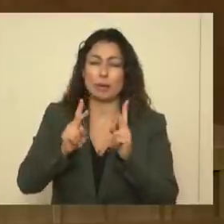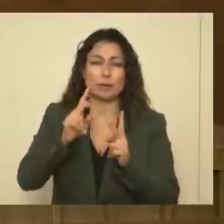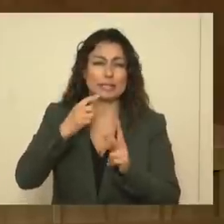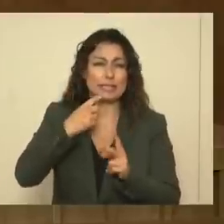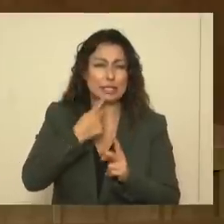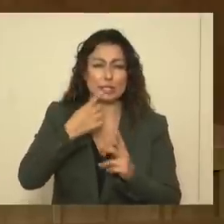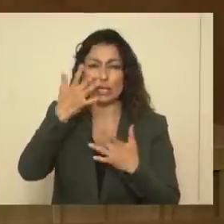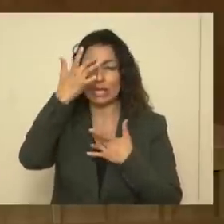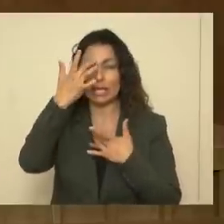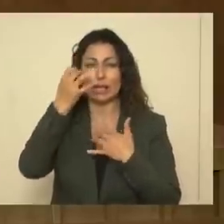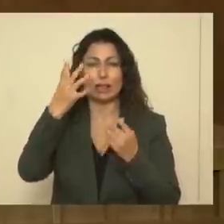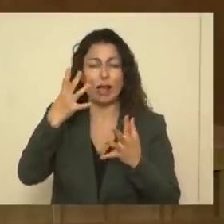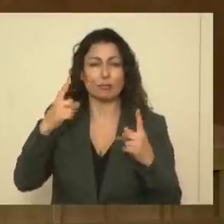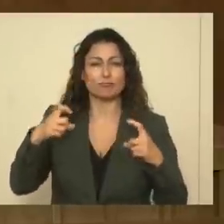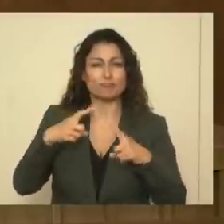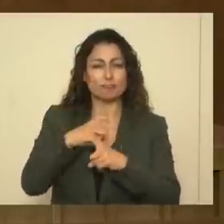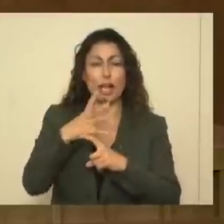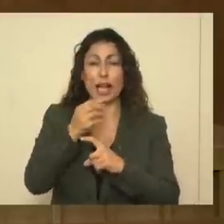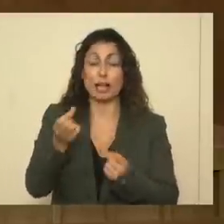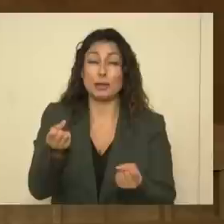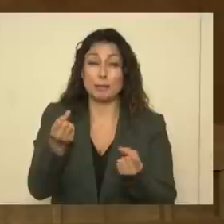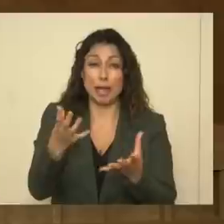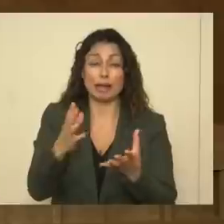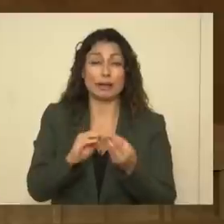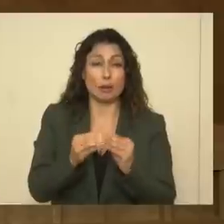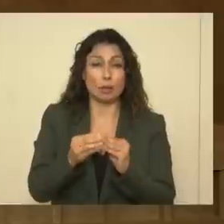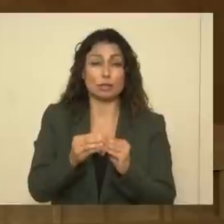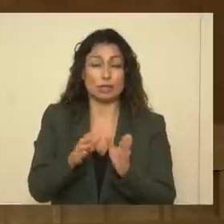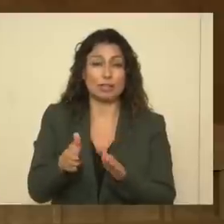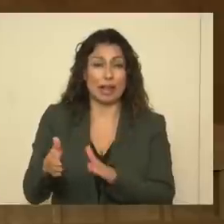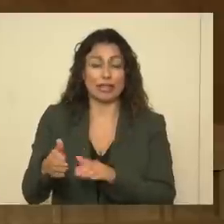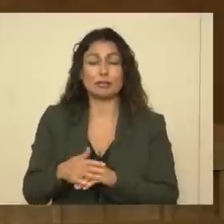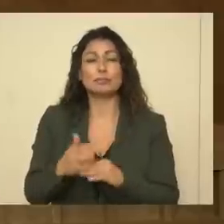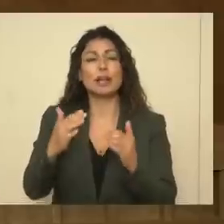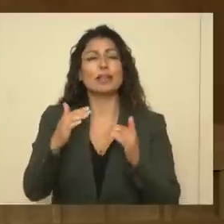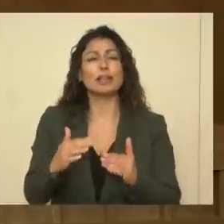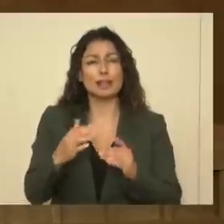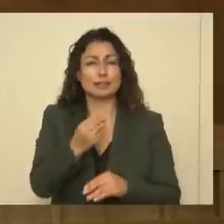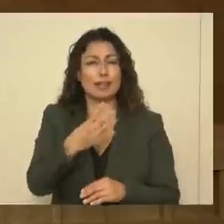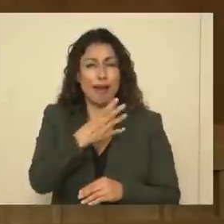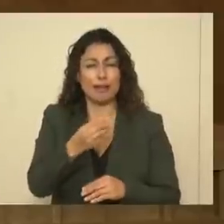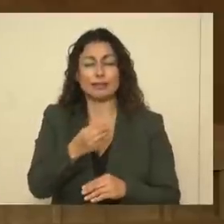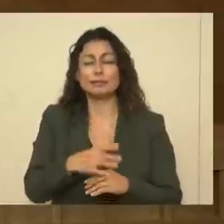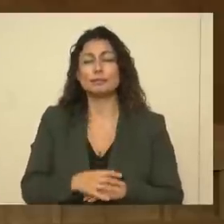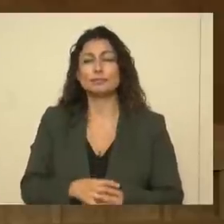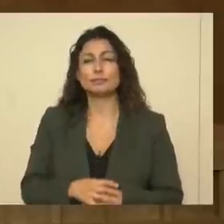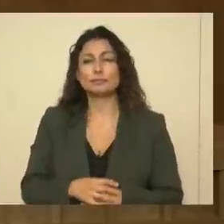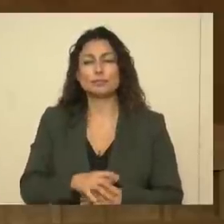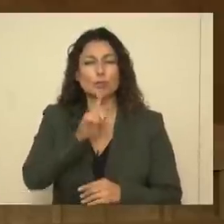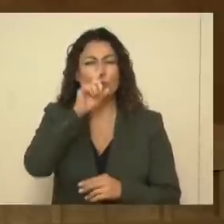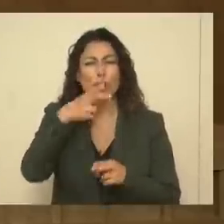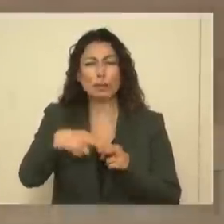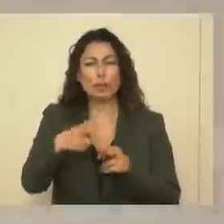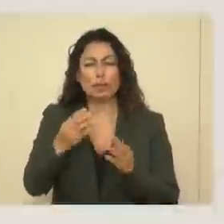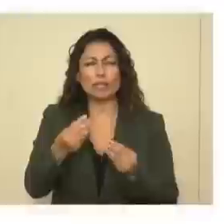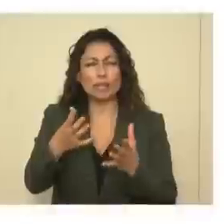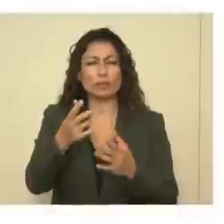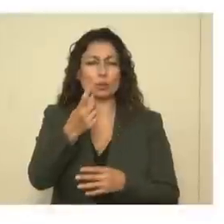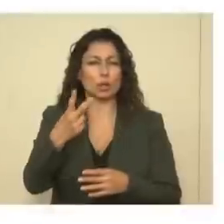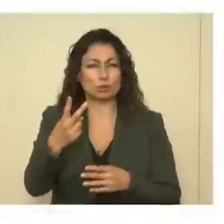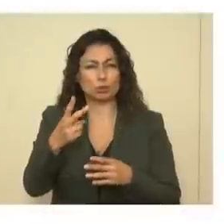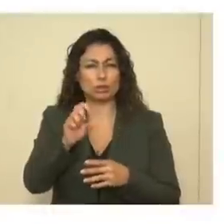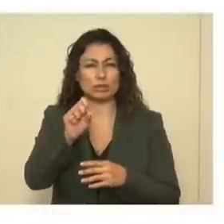complications and a large number of deaths. So the next slide just briefly gives you a couple statistics